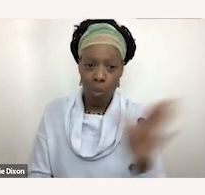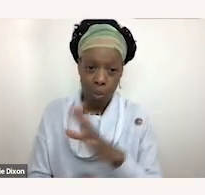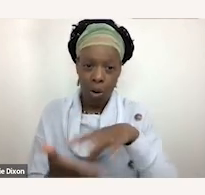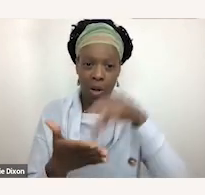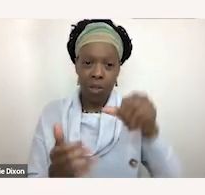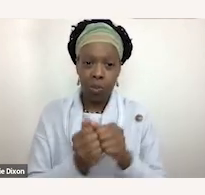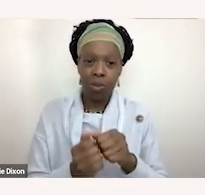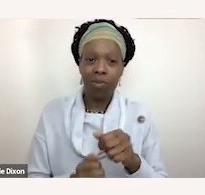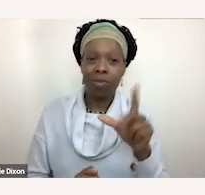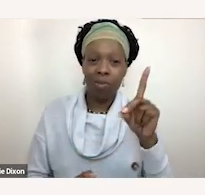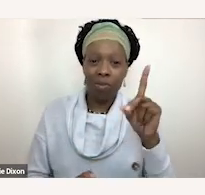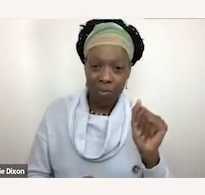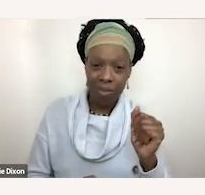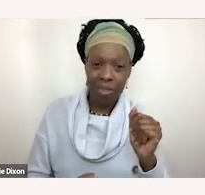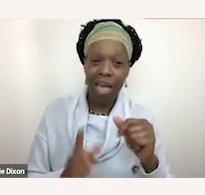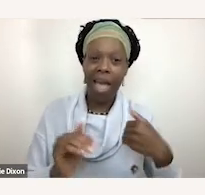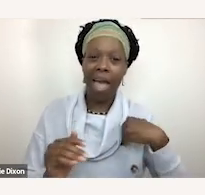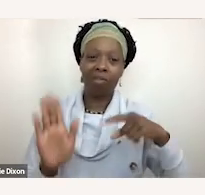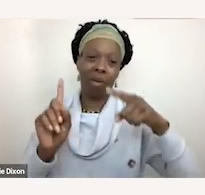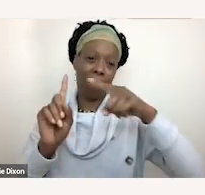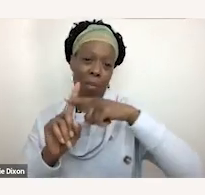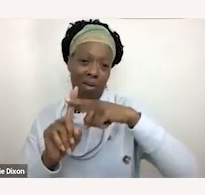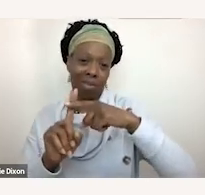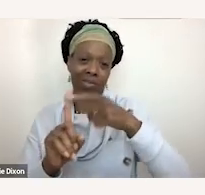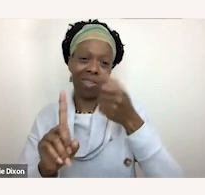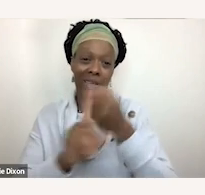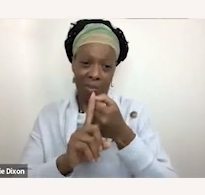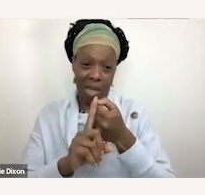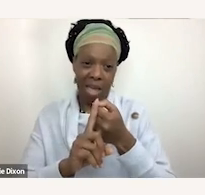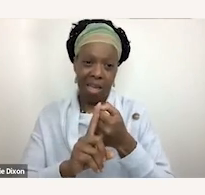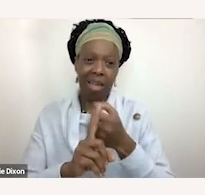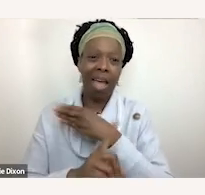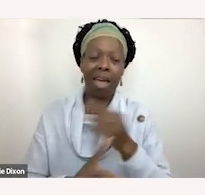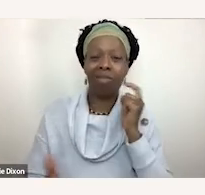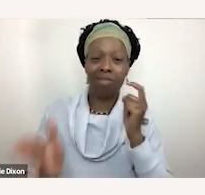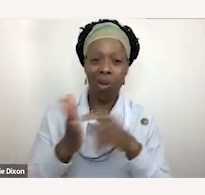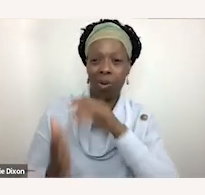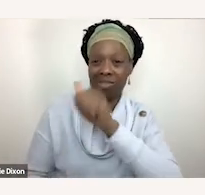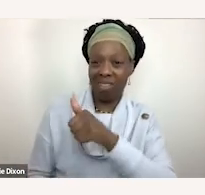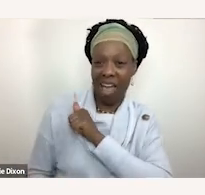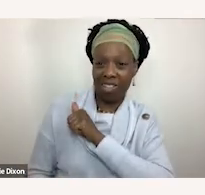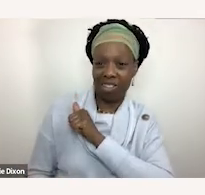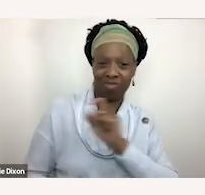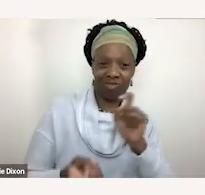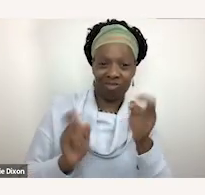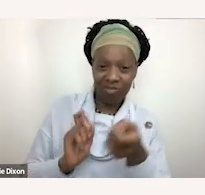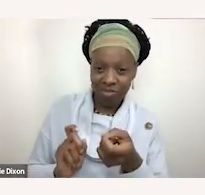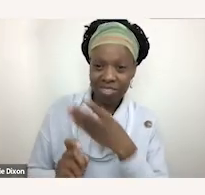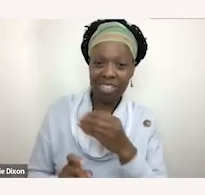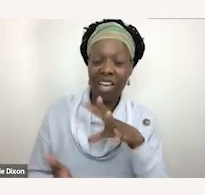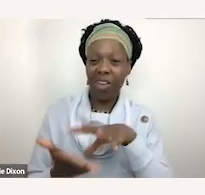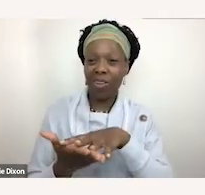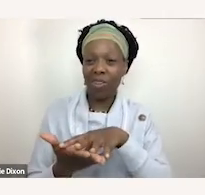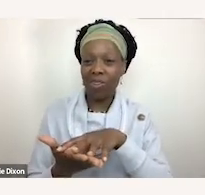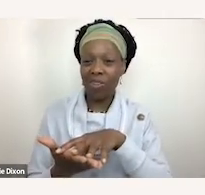look at disability curriculum based programs um we know that attitudes shift um we also know that new skills are acquired and an